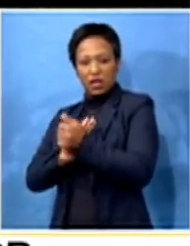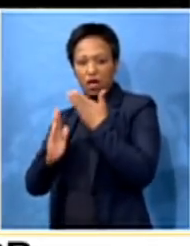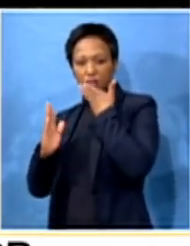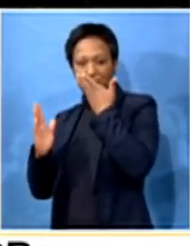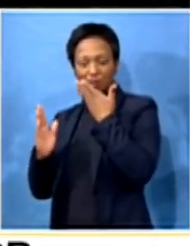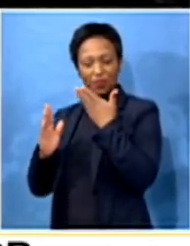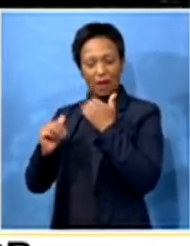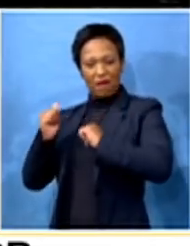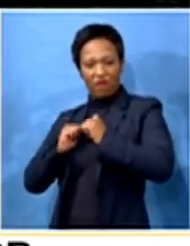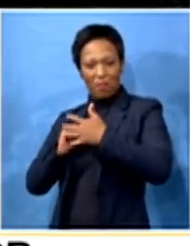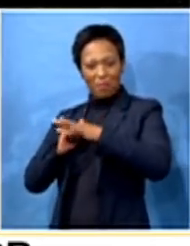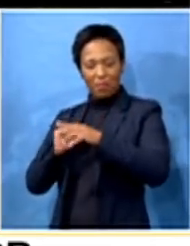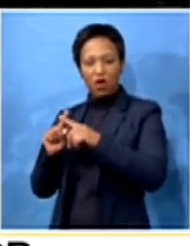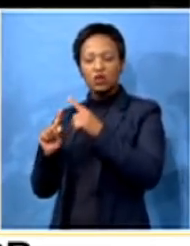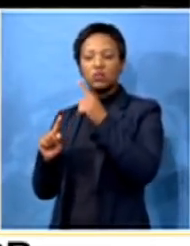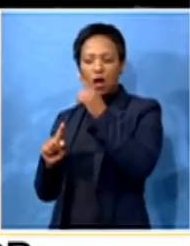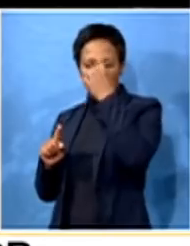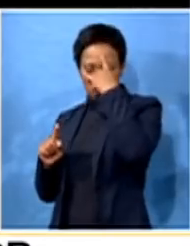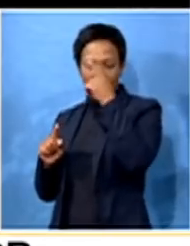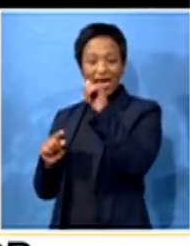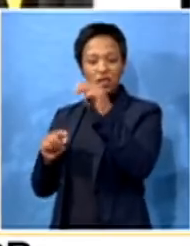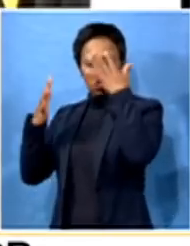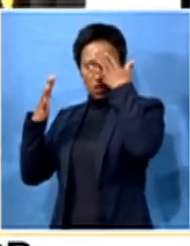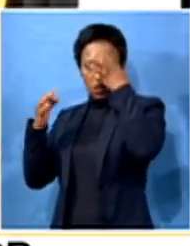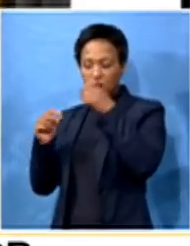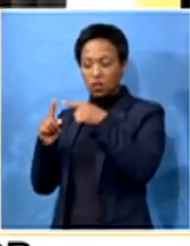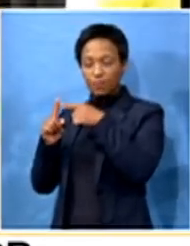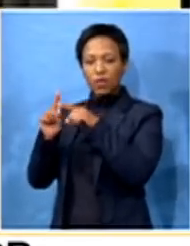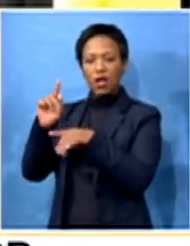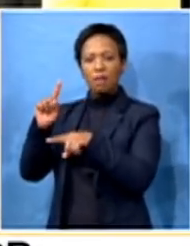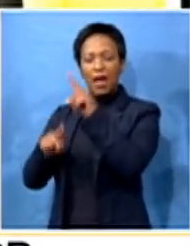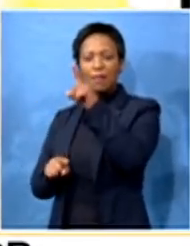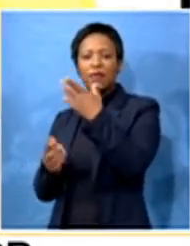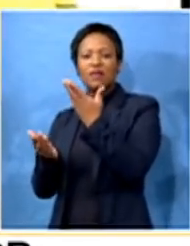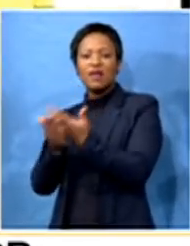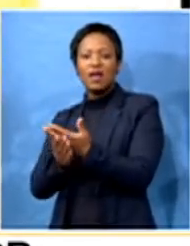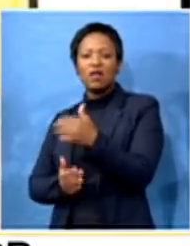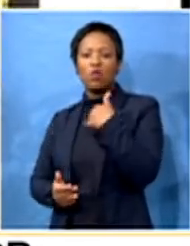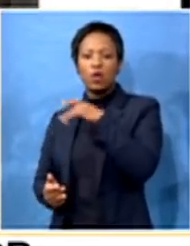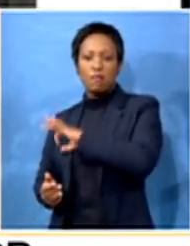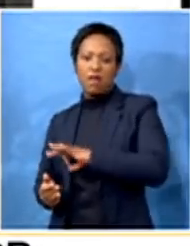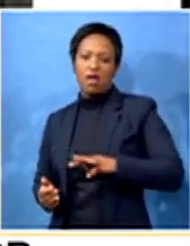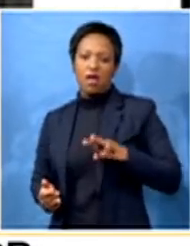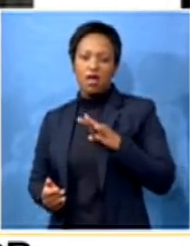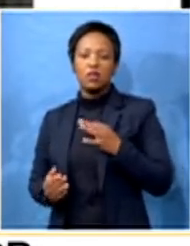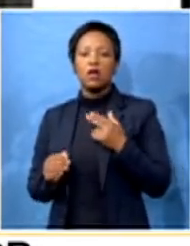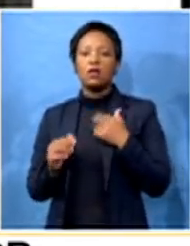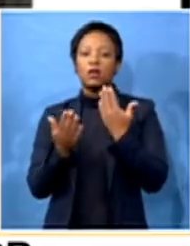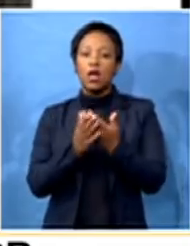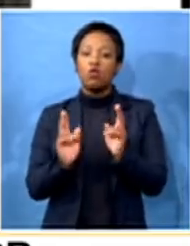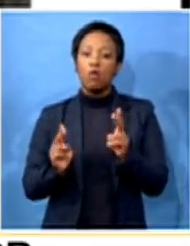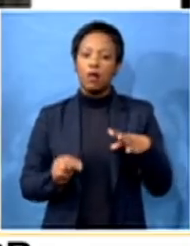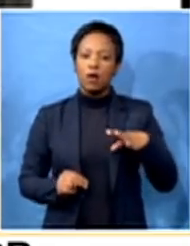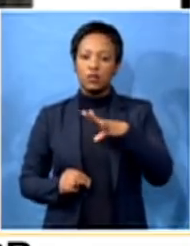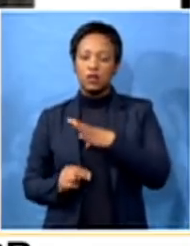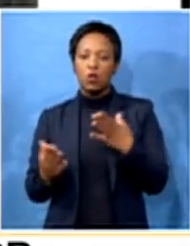redeployed, removed from her position as mayor of Etteguini to being an ordinary councillor in the